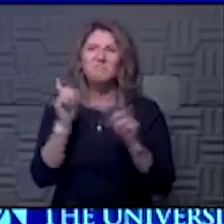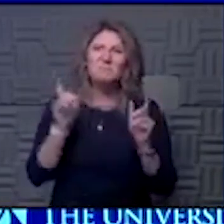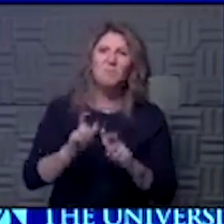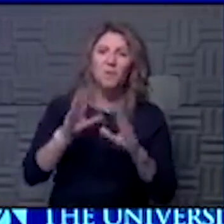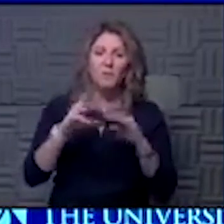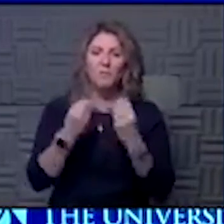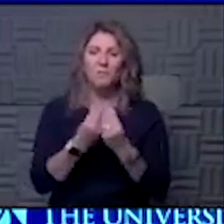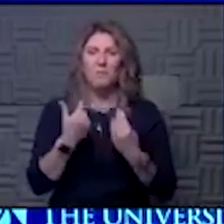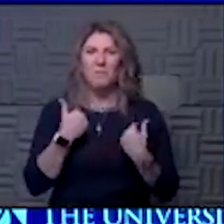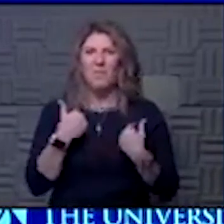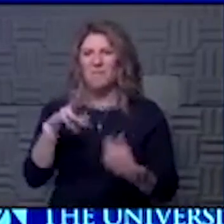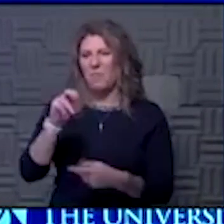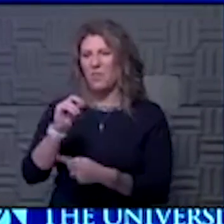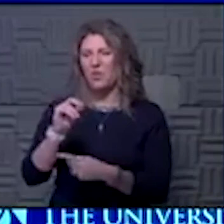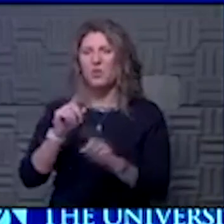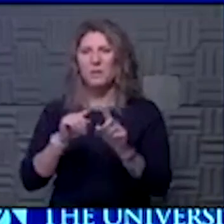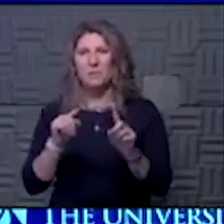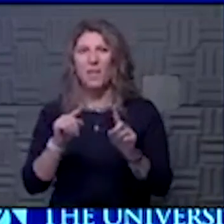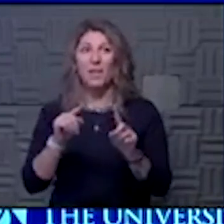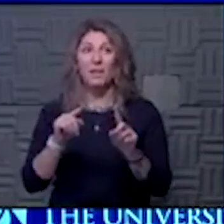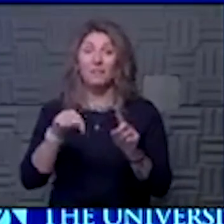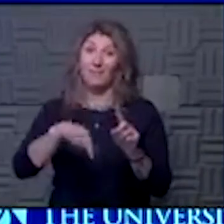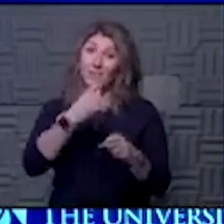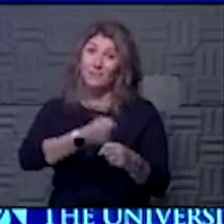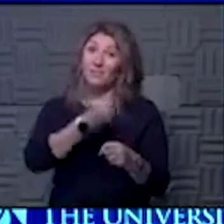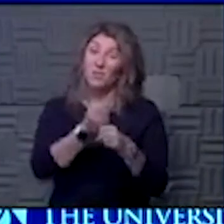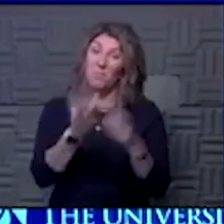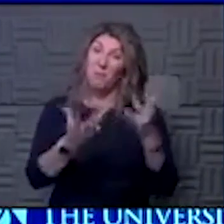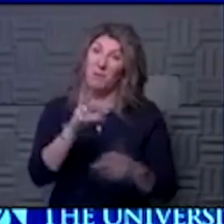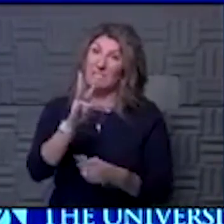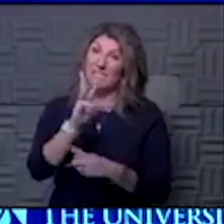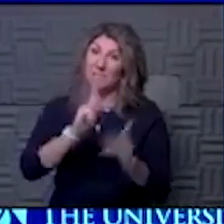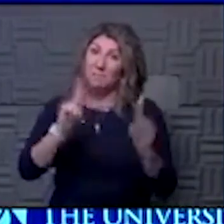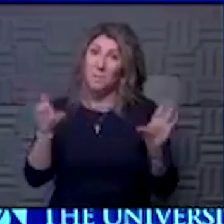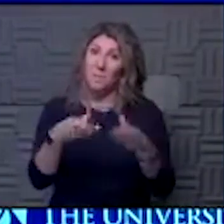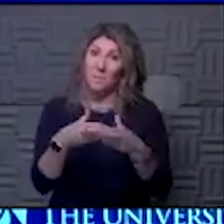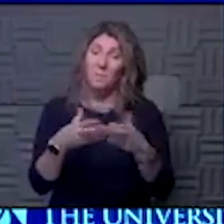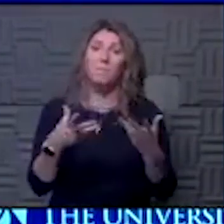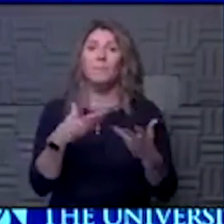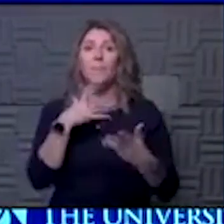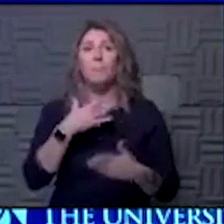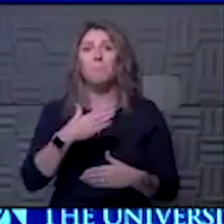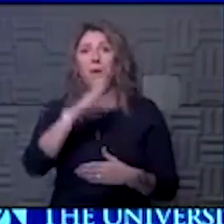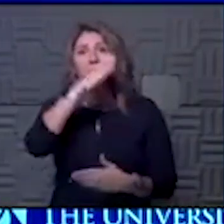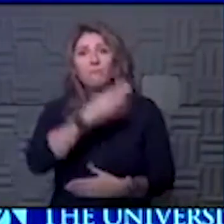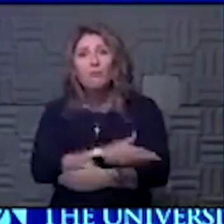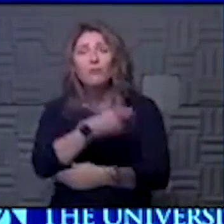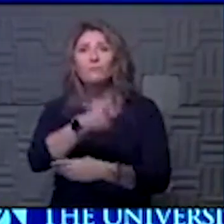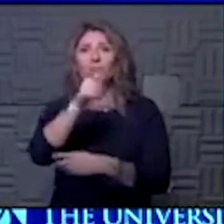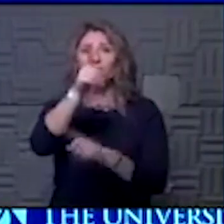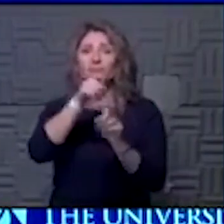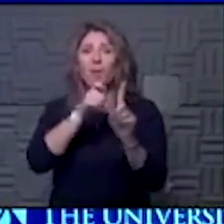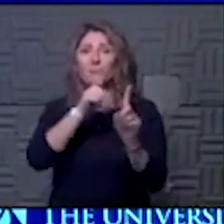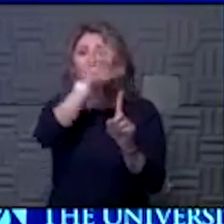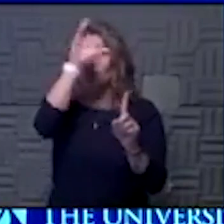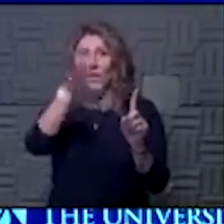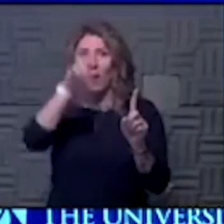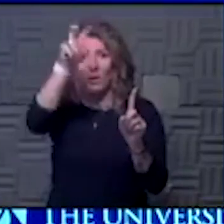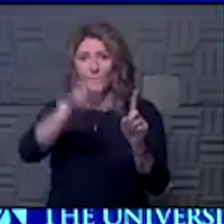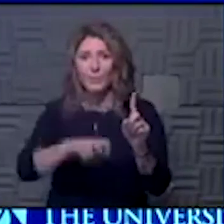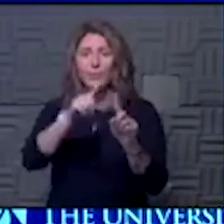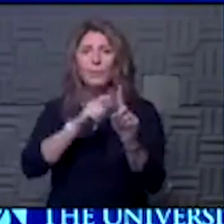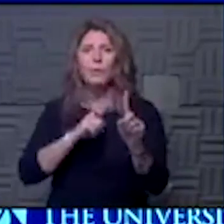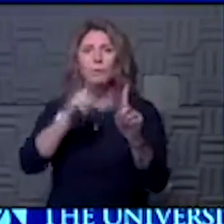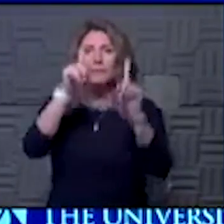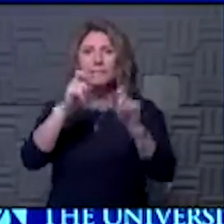have about 30 and this year I think we'll end up with about six. And my daughter coming from Chicago, she and her boyfriend will be tested before